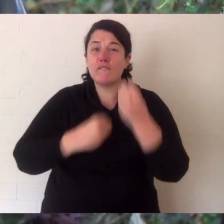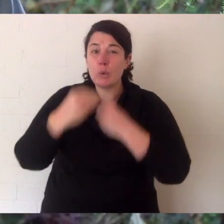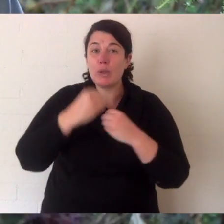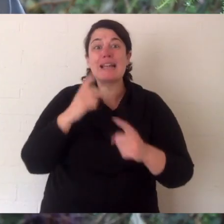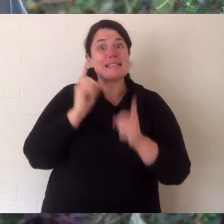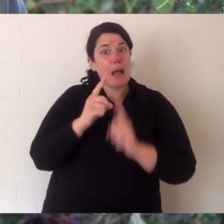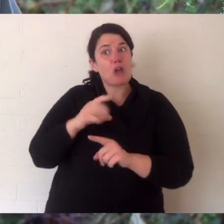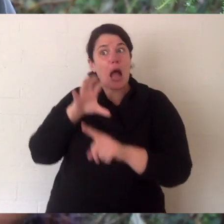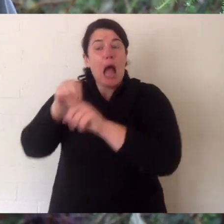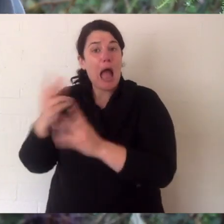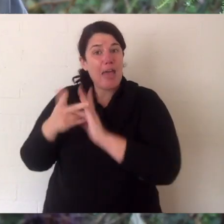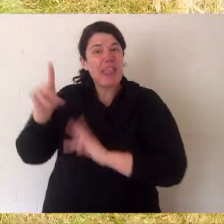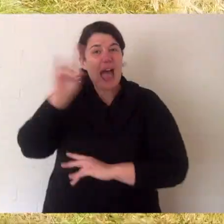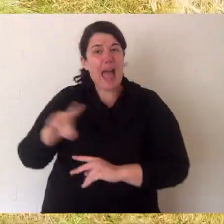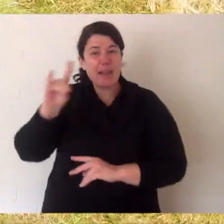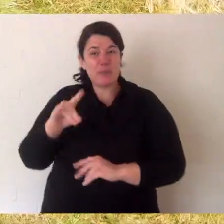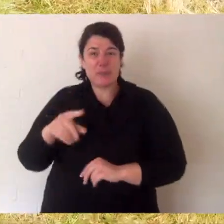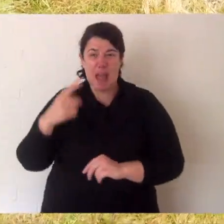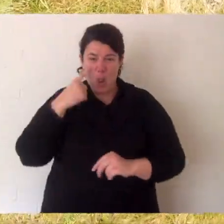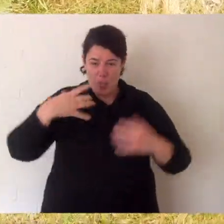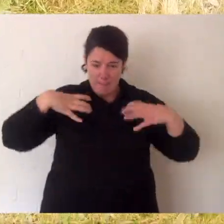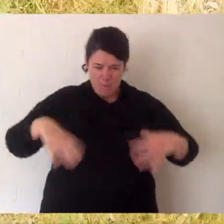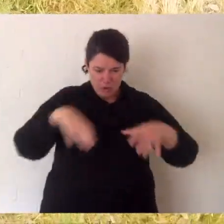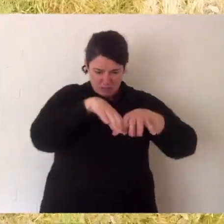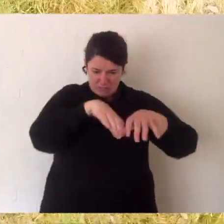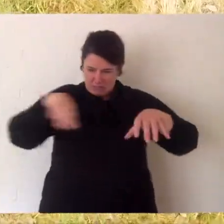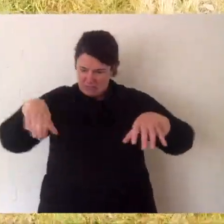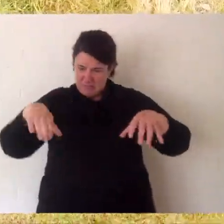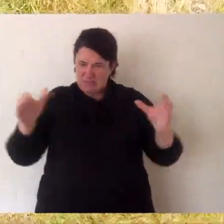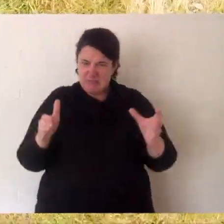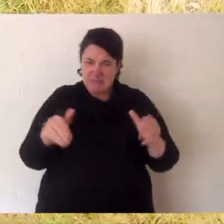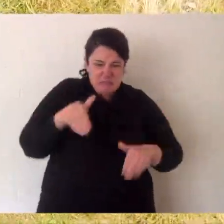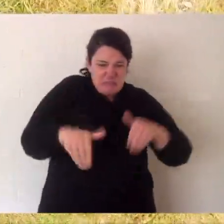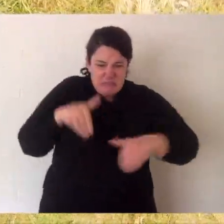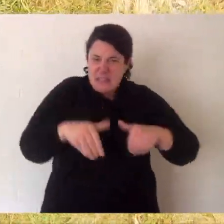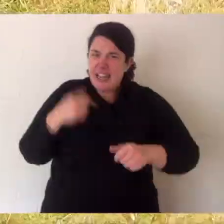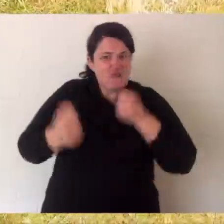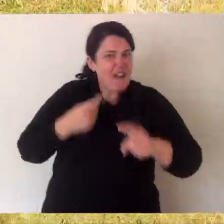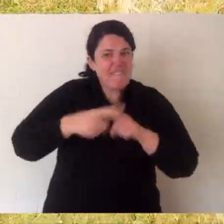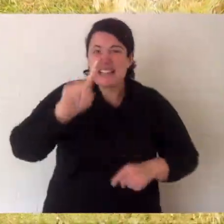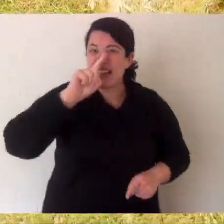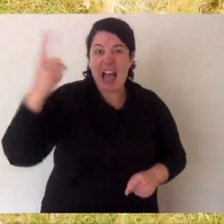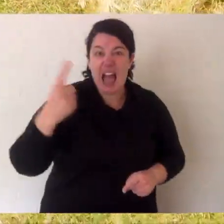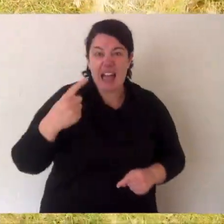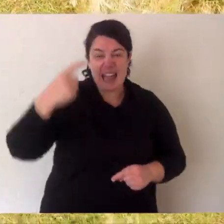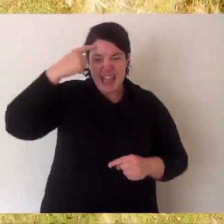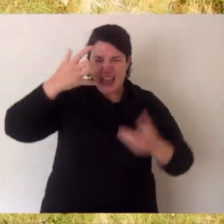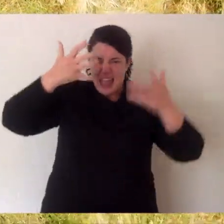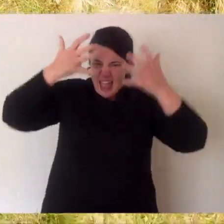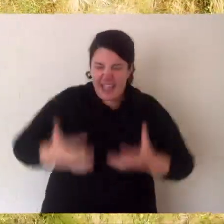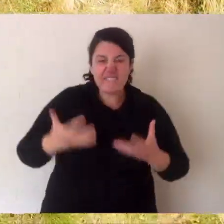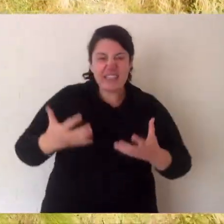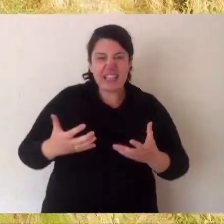Devils are mainly scavengers. They can be predators at times but if you have a look at their body